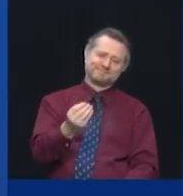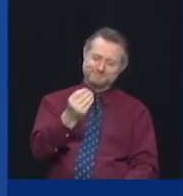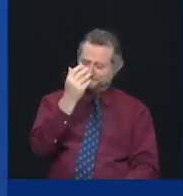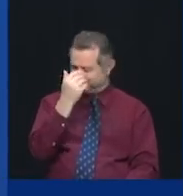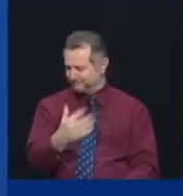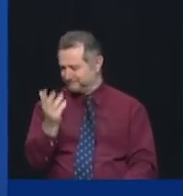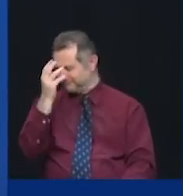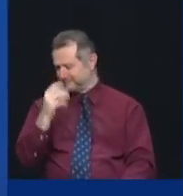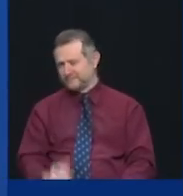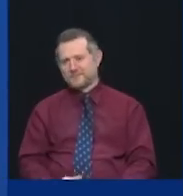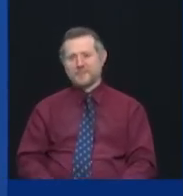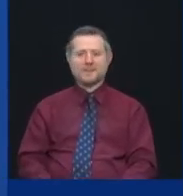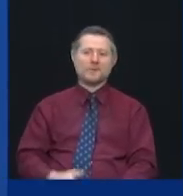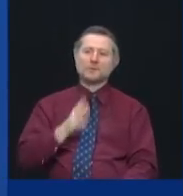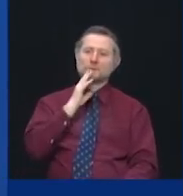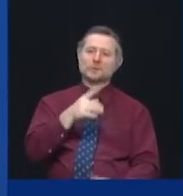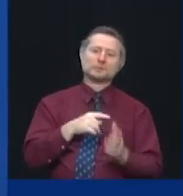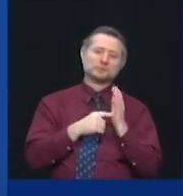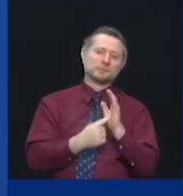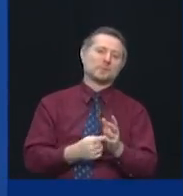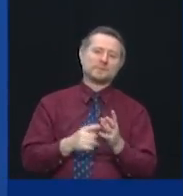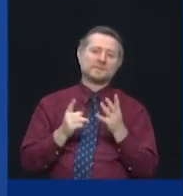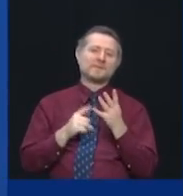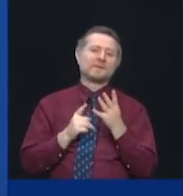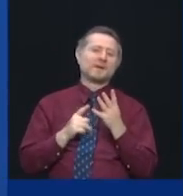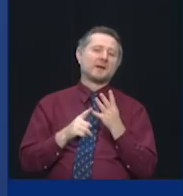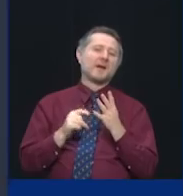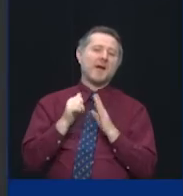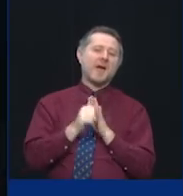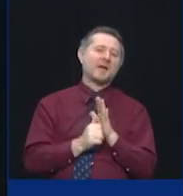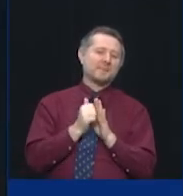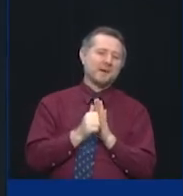animated version.